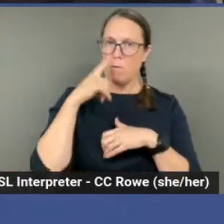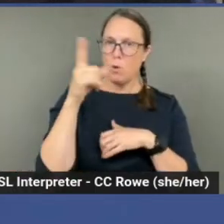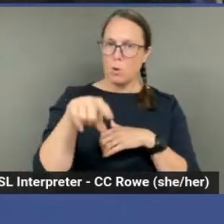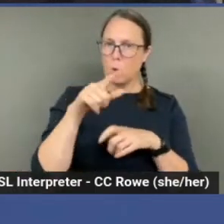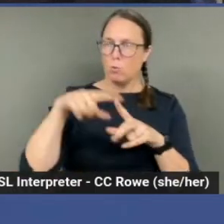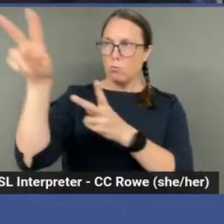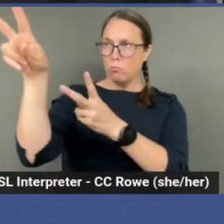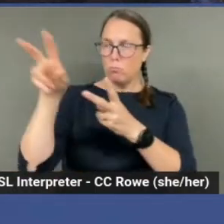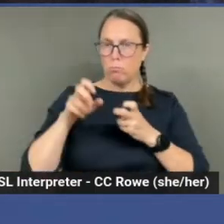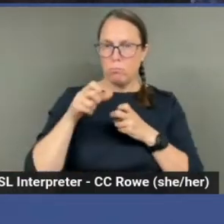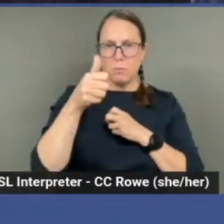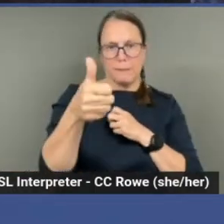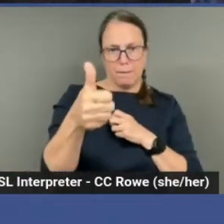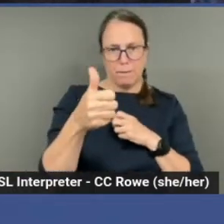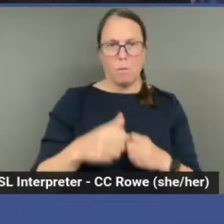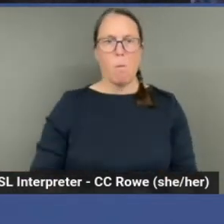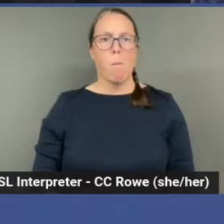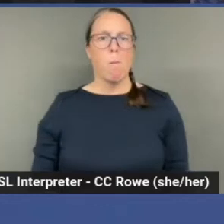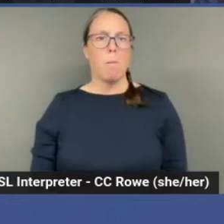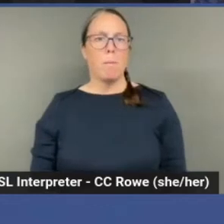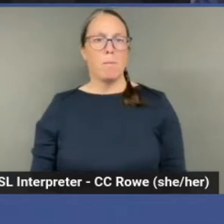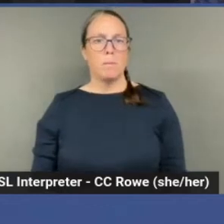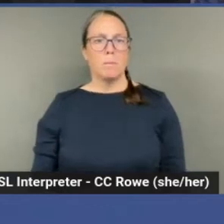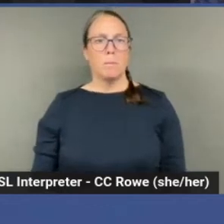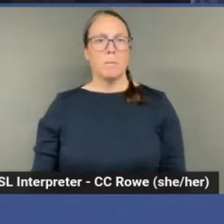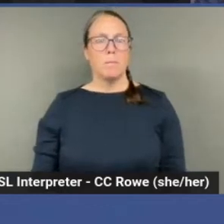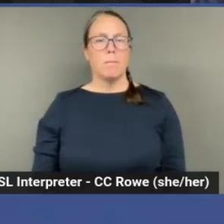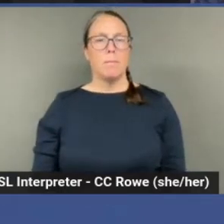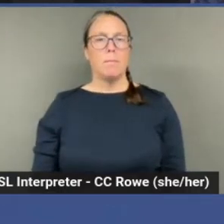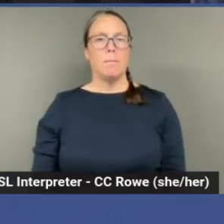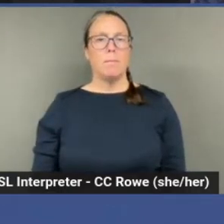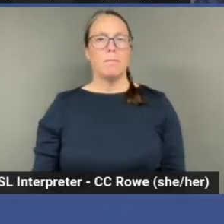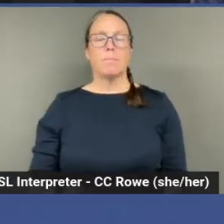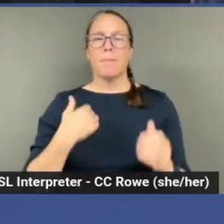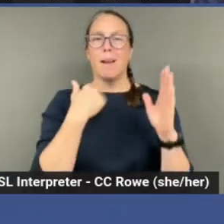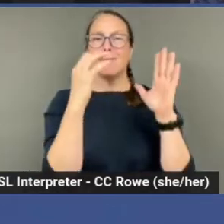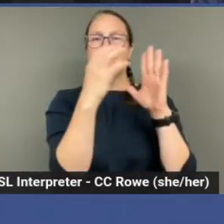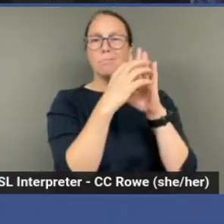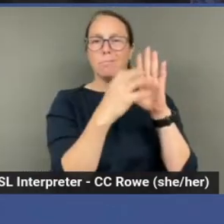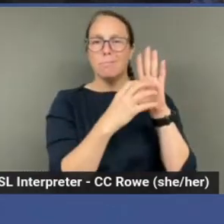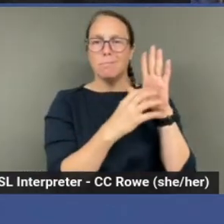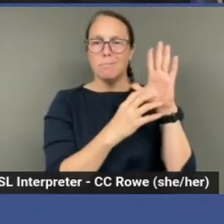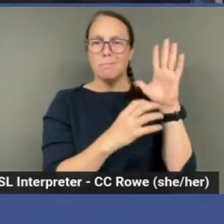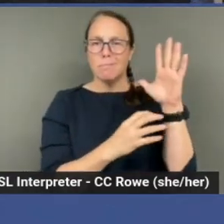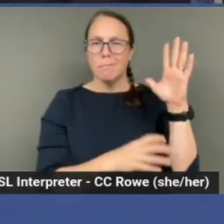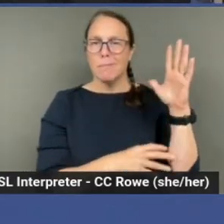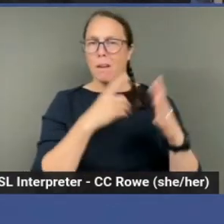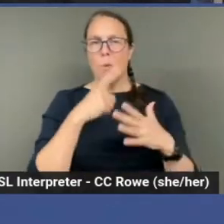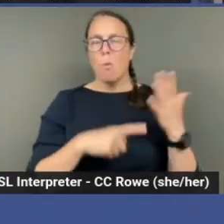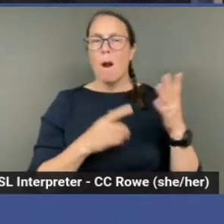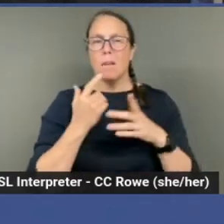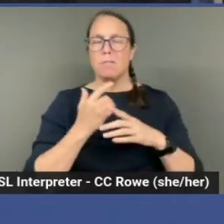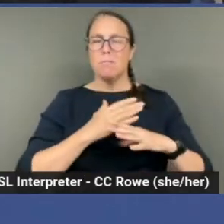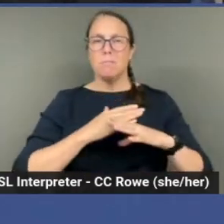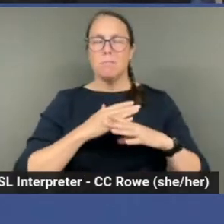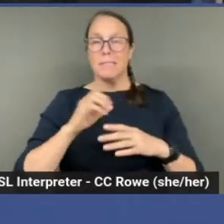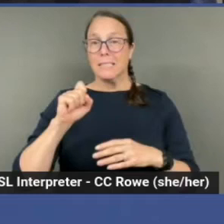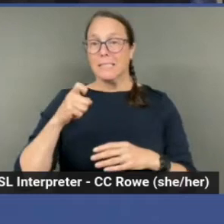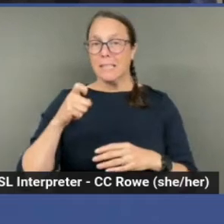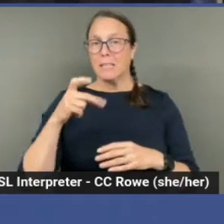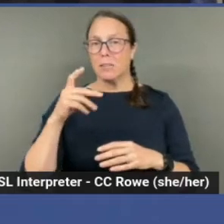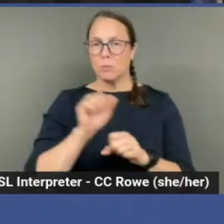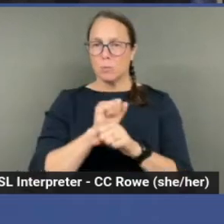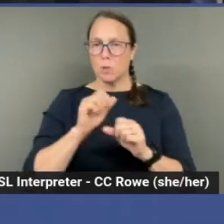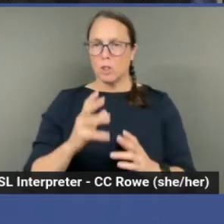work with on your own. Um, so we have a list here of some of the obstacles that sex workers face